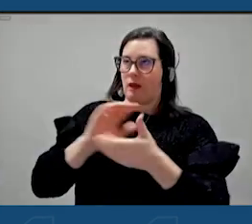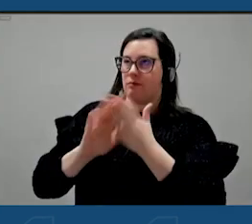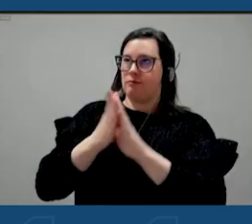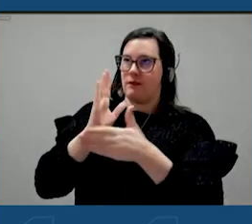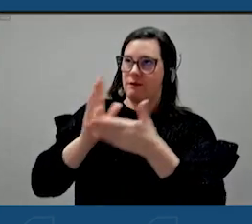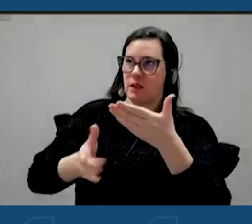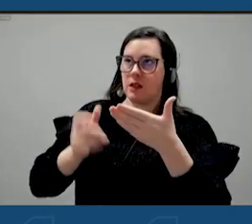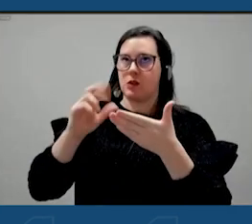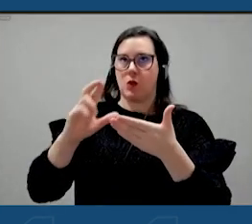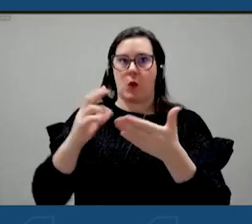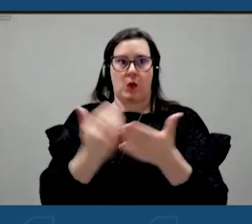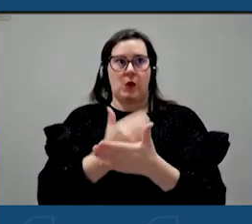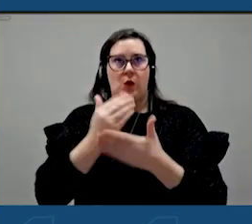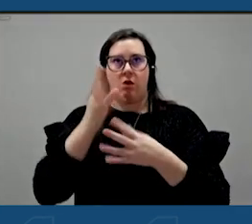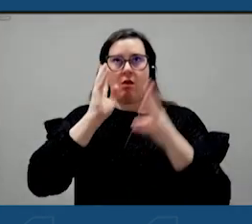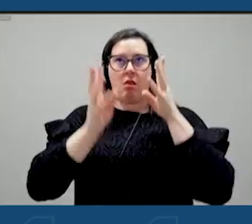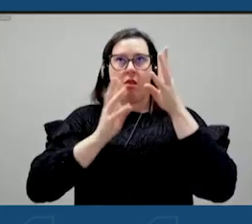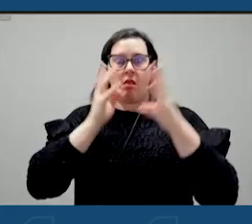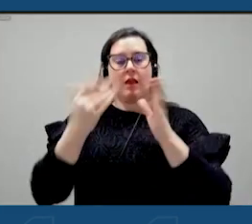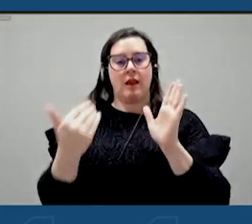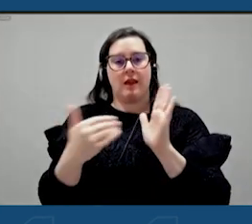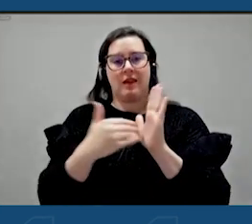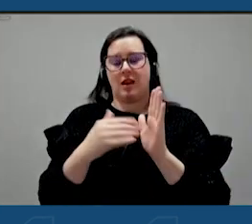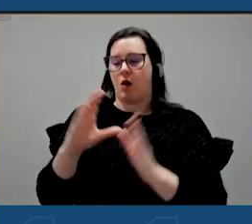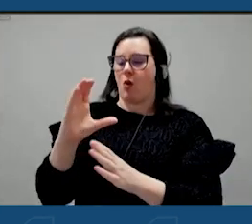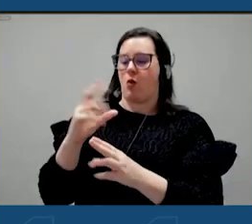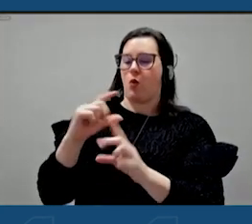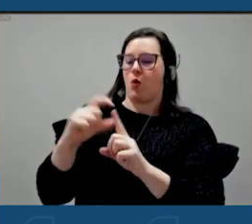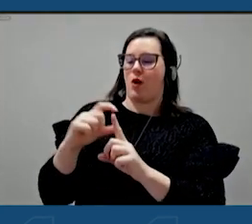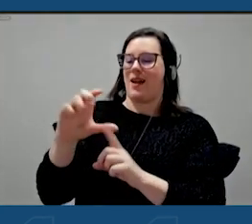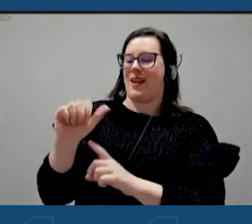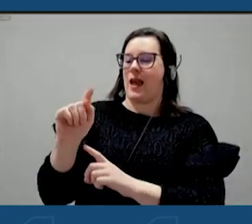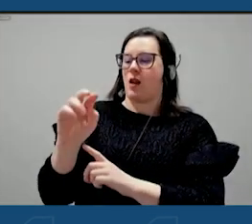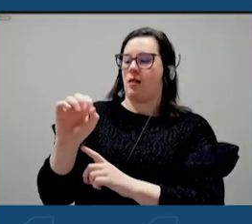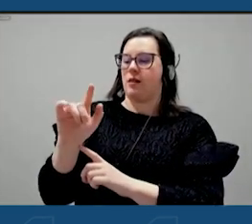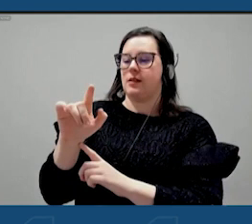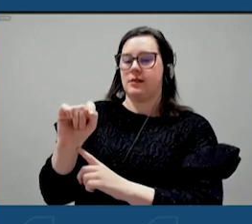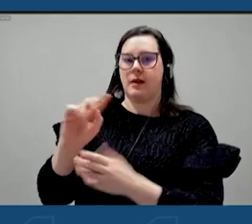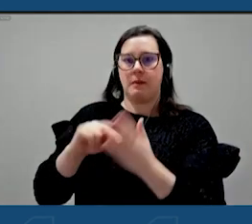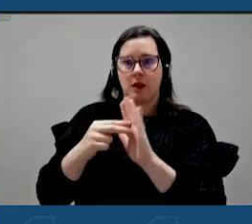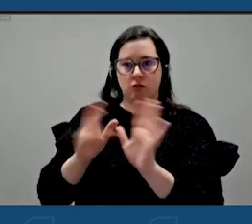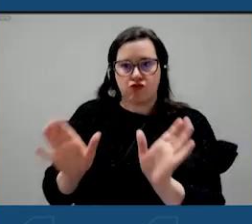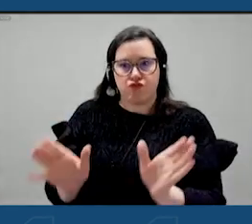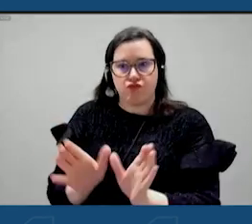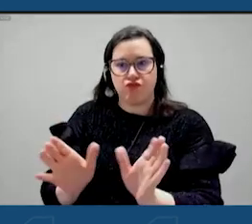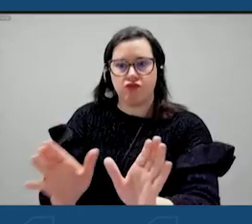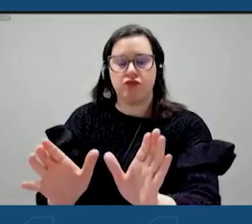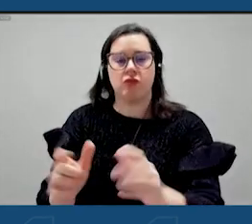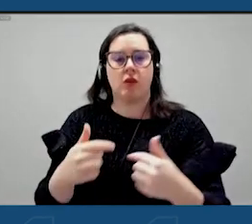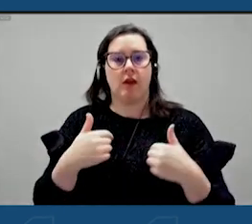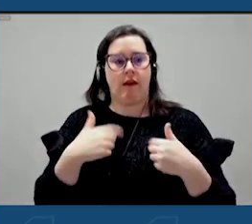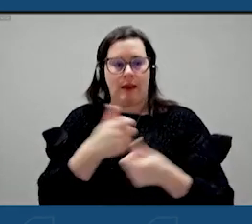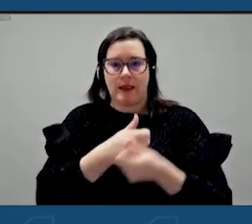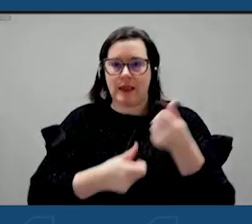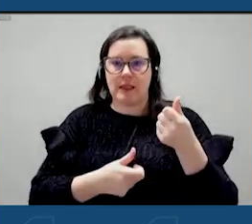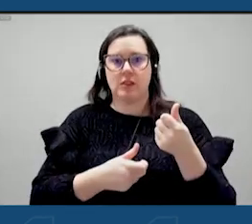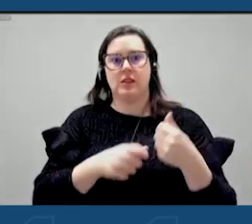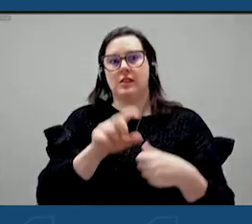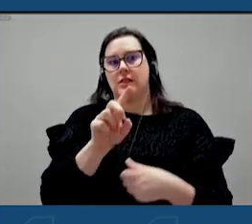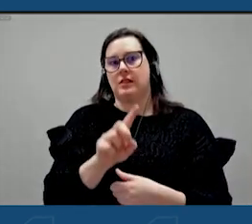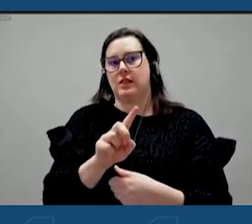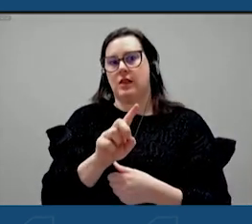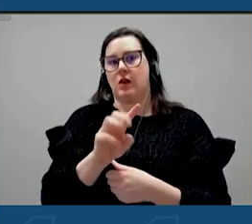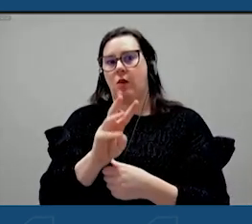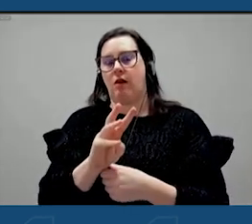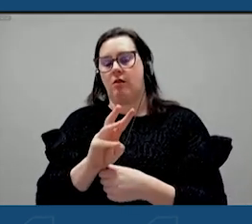investment. Again, these are all catalysts. I talk about that word. It's a catalyst for private sector investment. Every one of our DRI communities has been successful